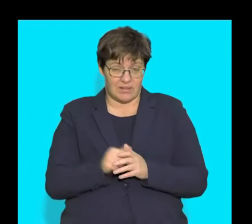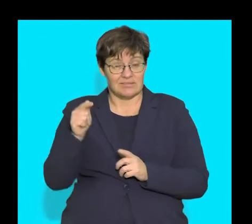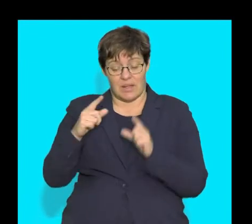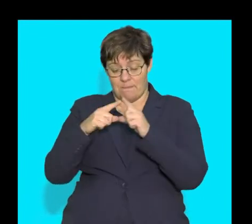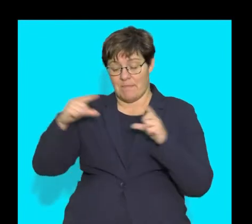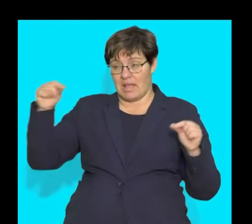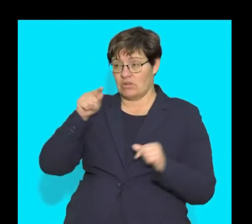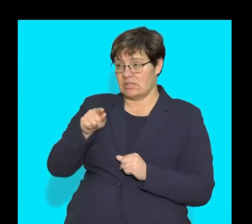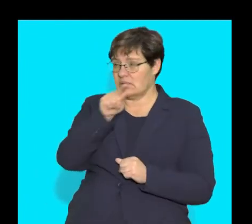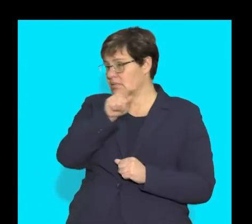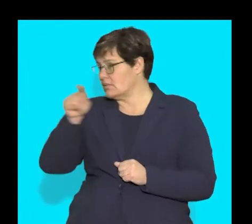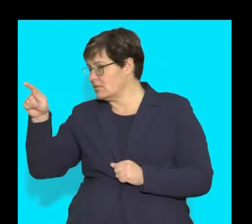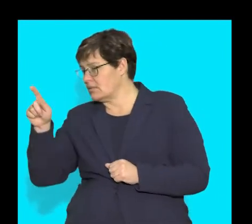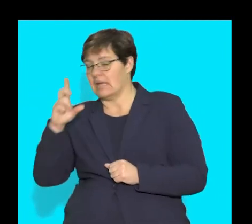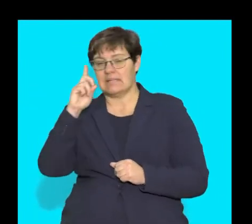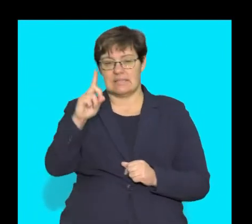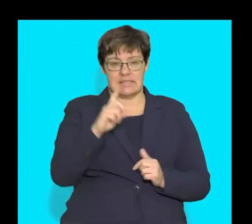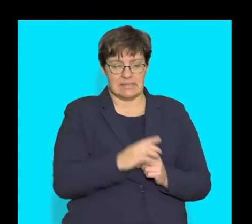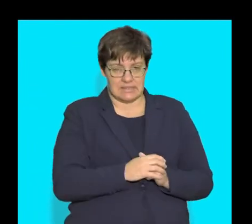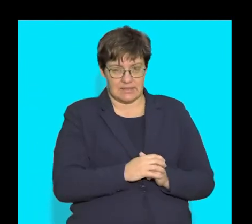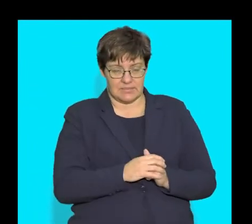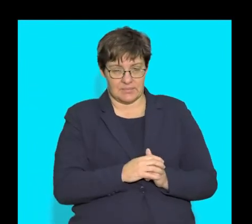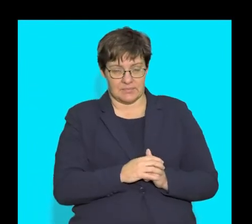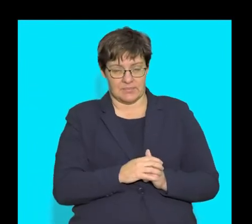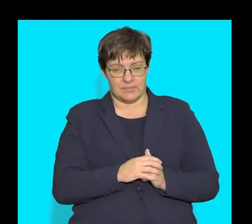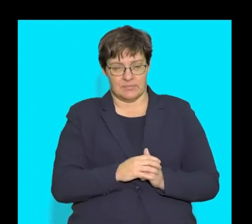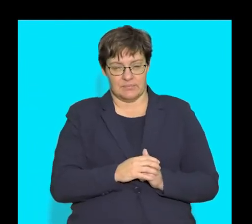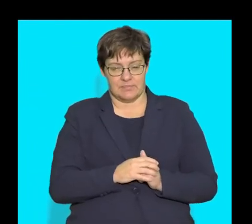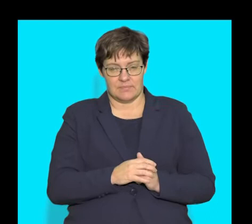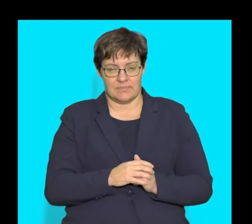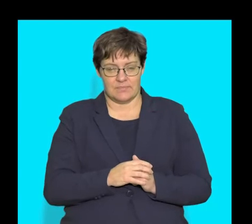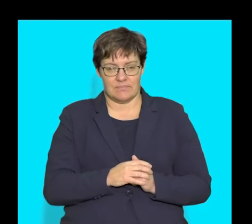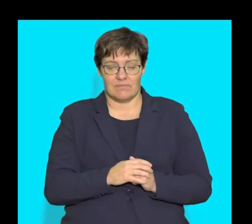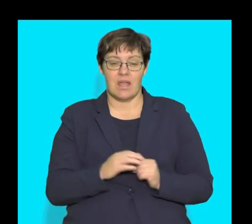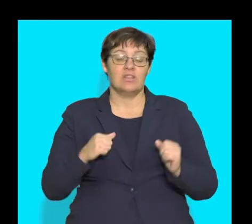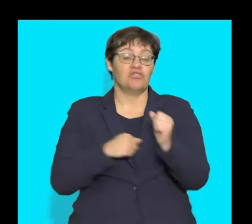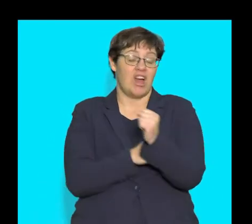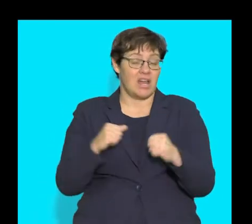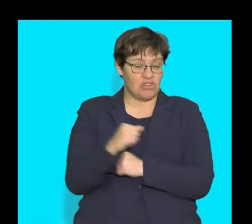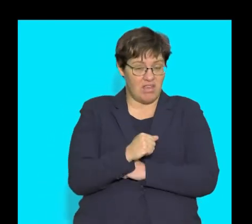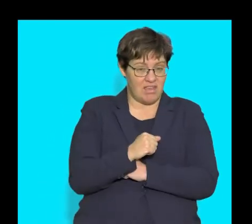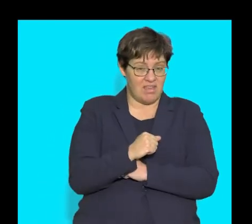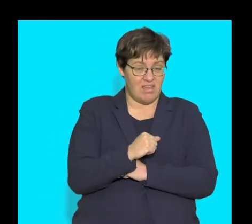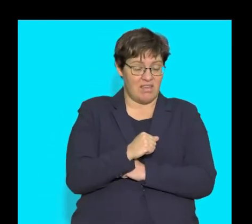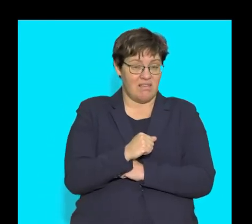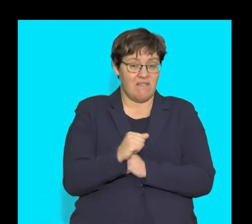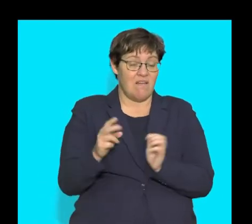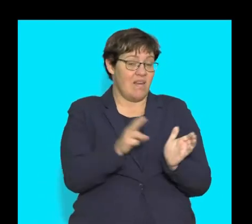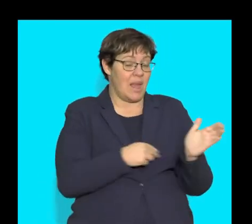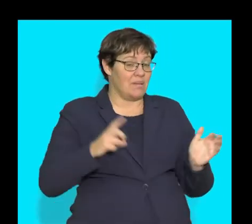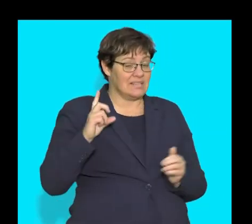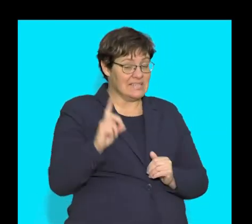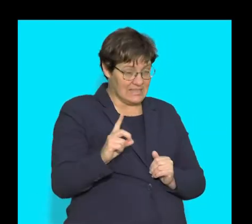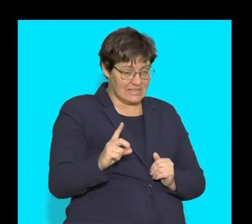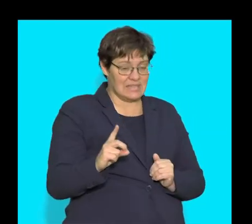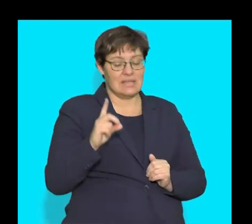pancreas and it is labeled with the letter D. So the structure that is labeled D is